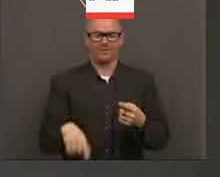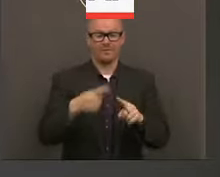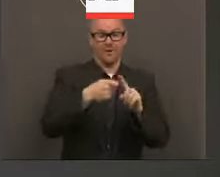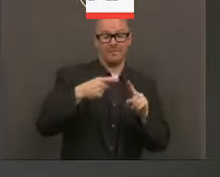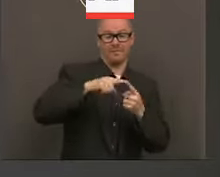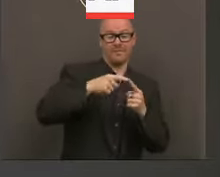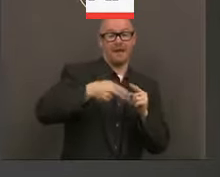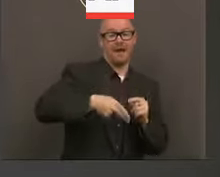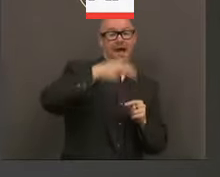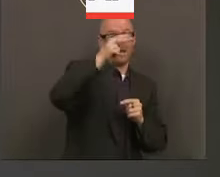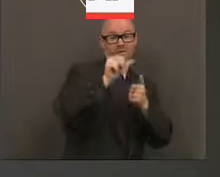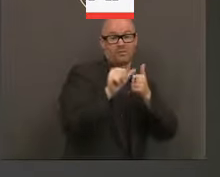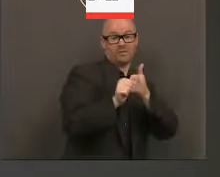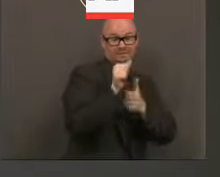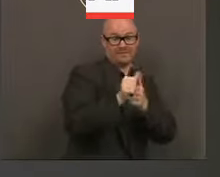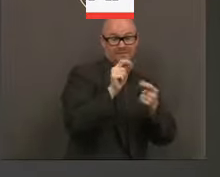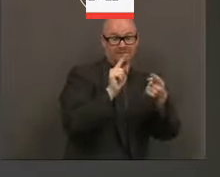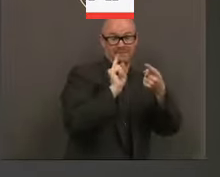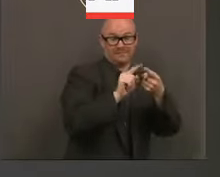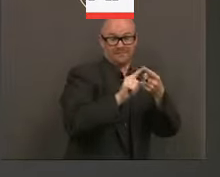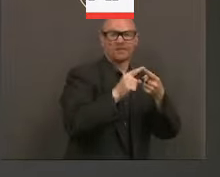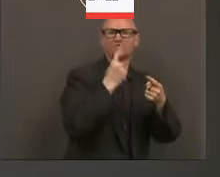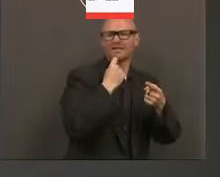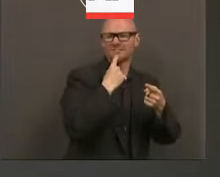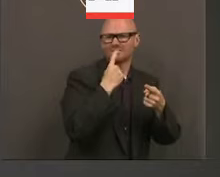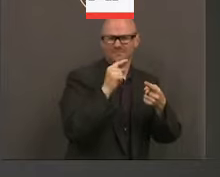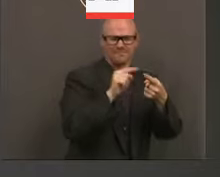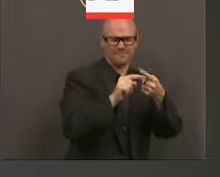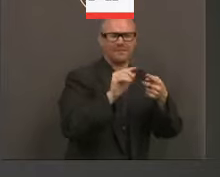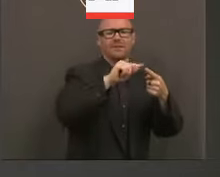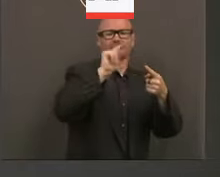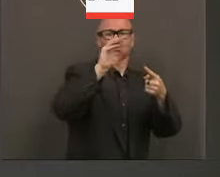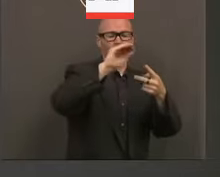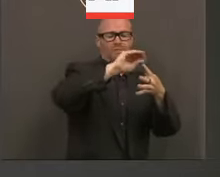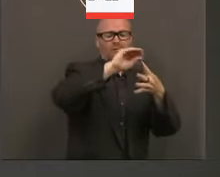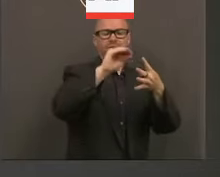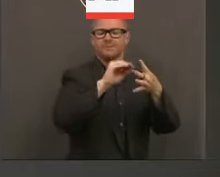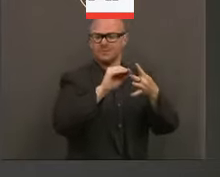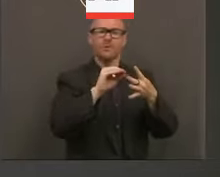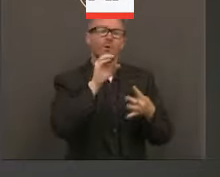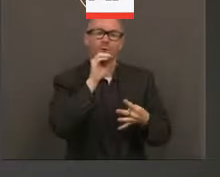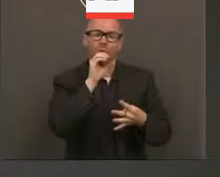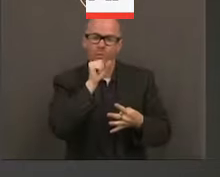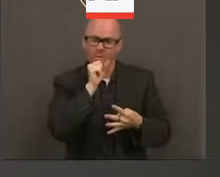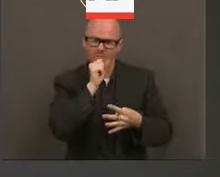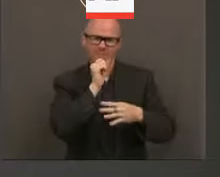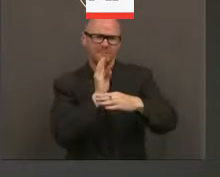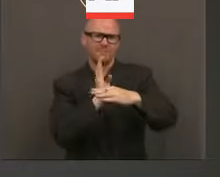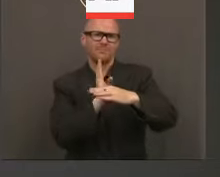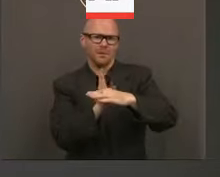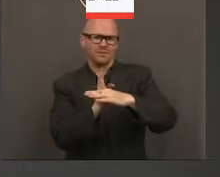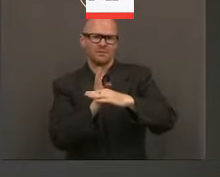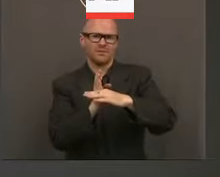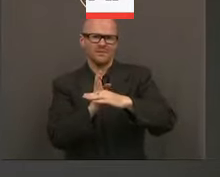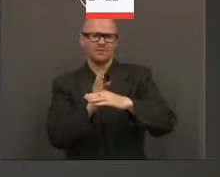We're going to announce that Utah will transition today from our red color, high risk, to moderate risk or orange